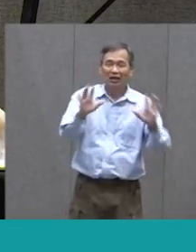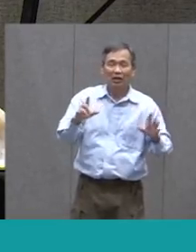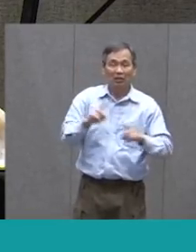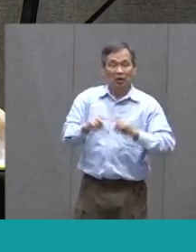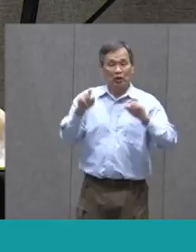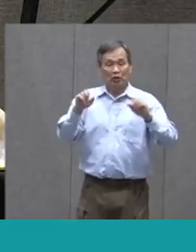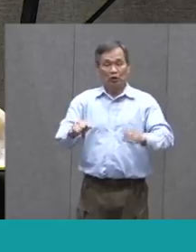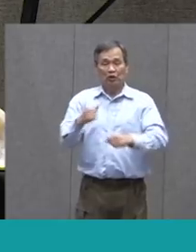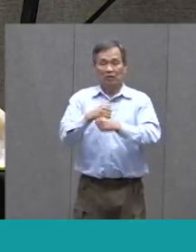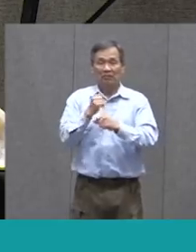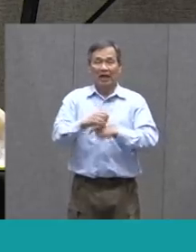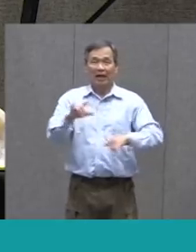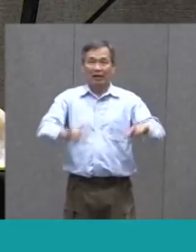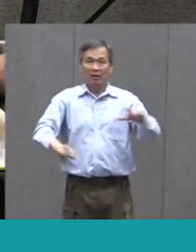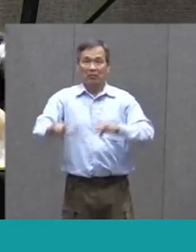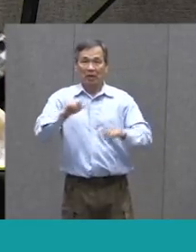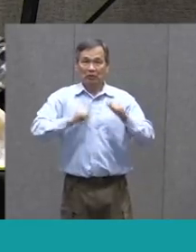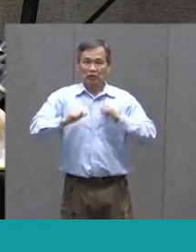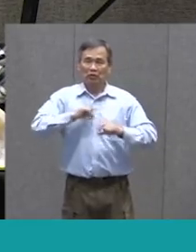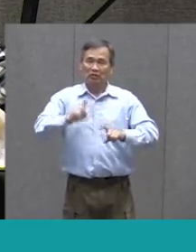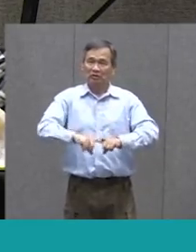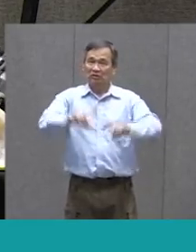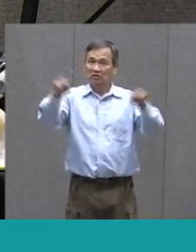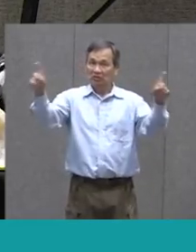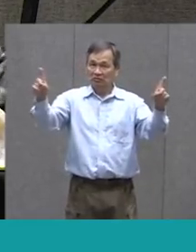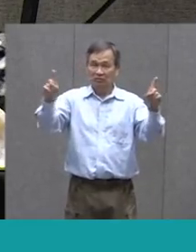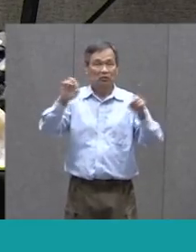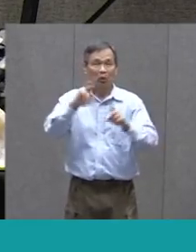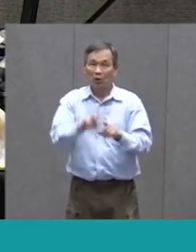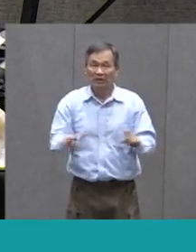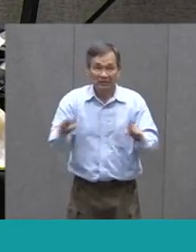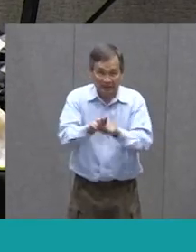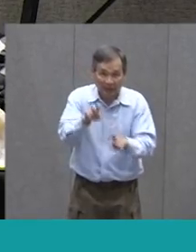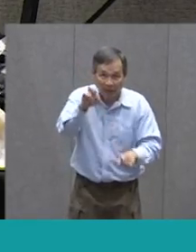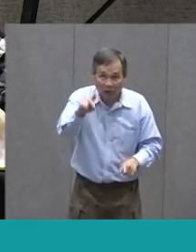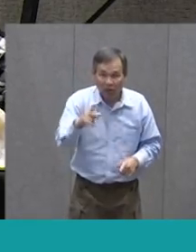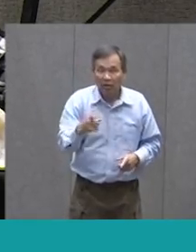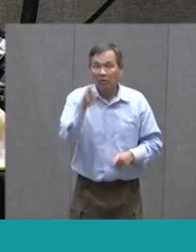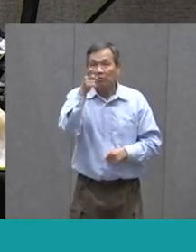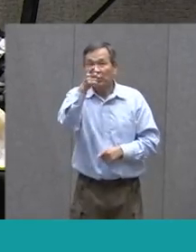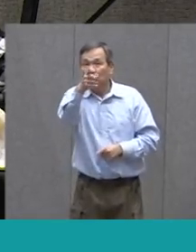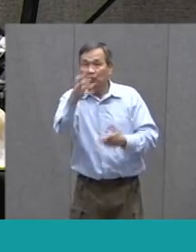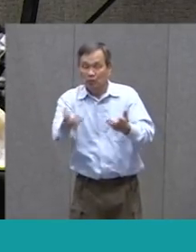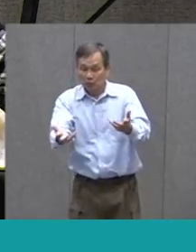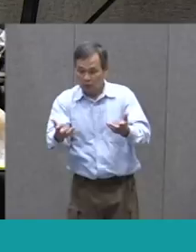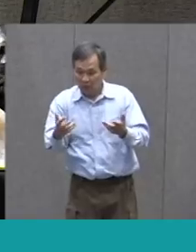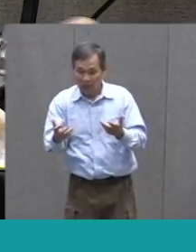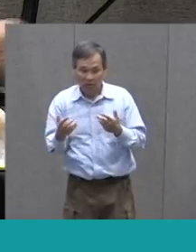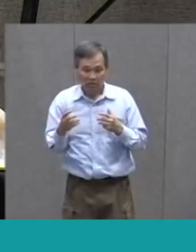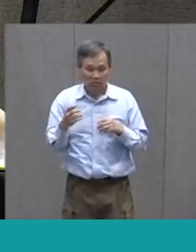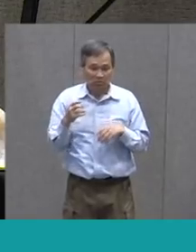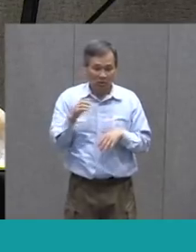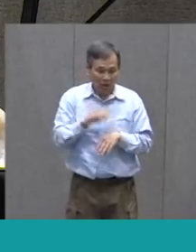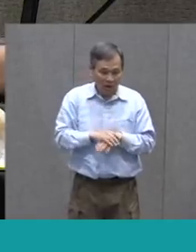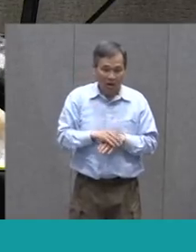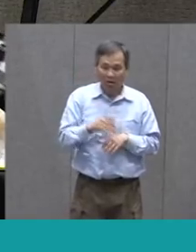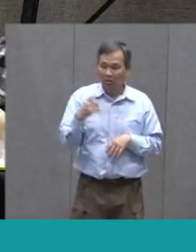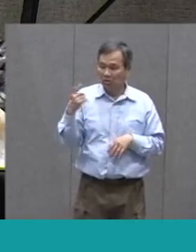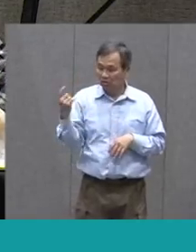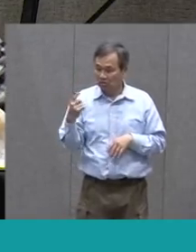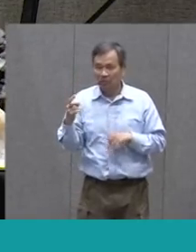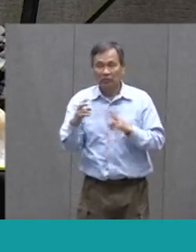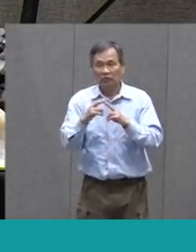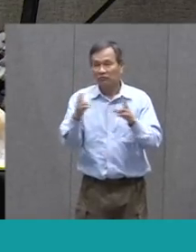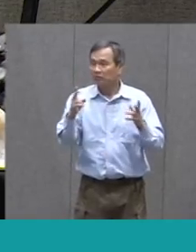show On something totally different Or play on something Totally different You might want to do it On to something That you are